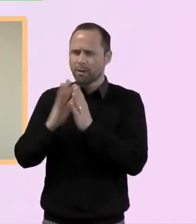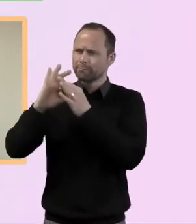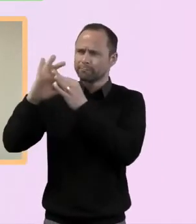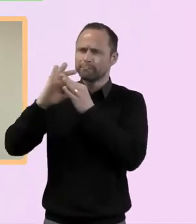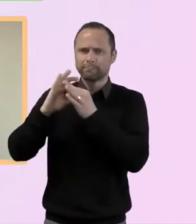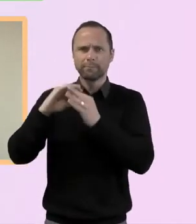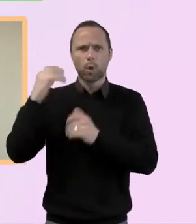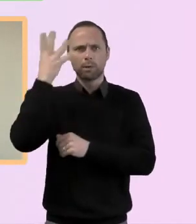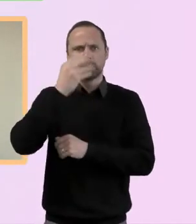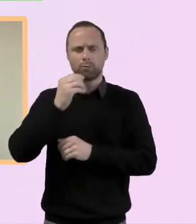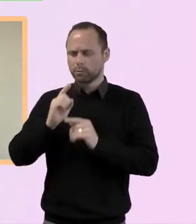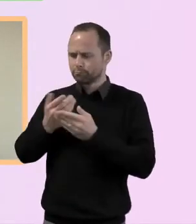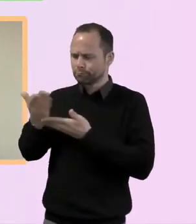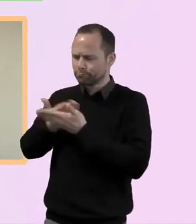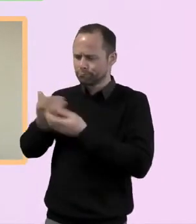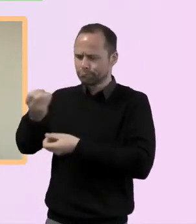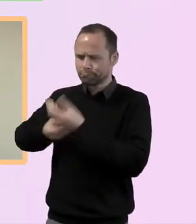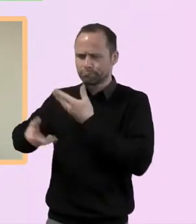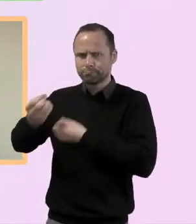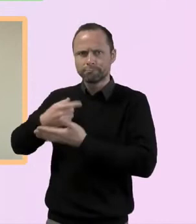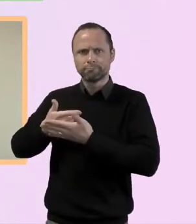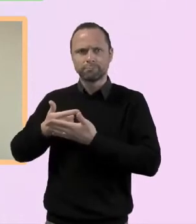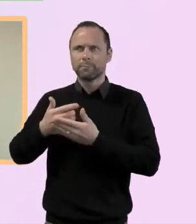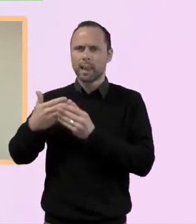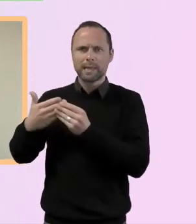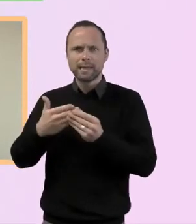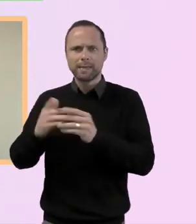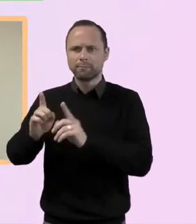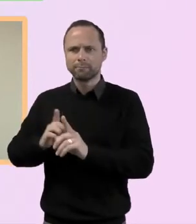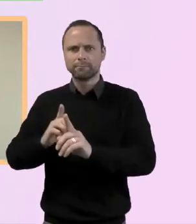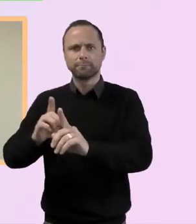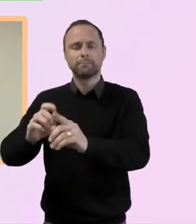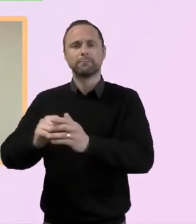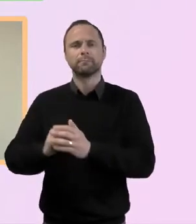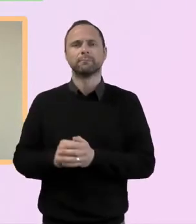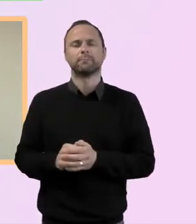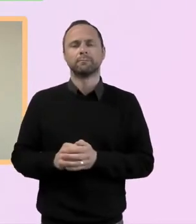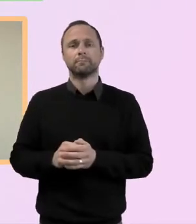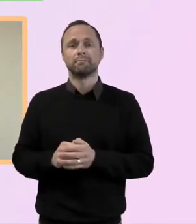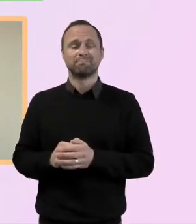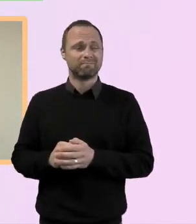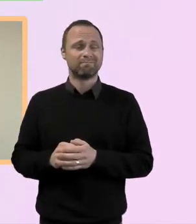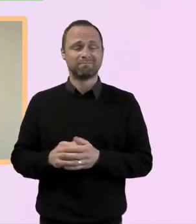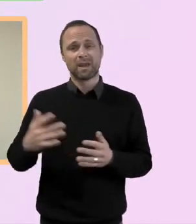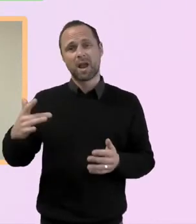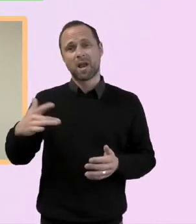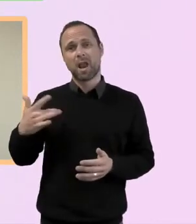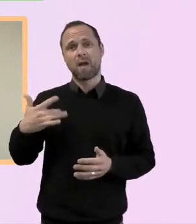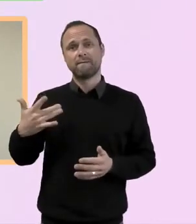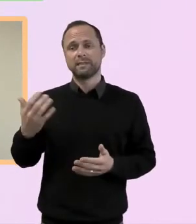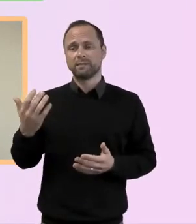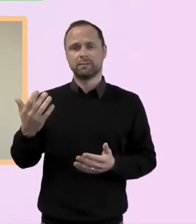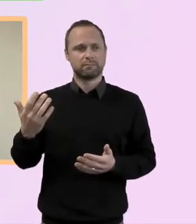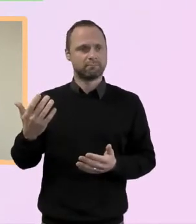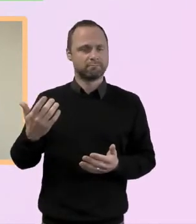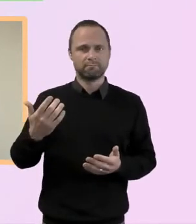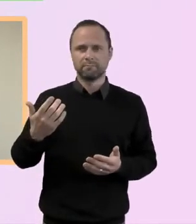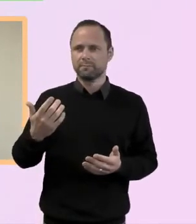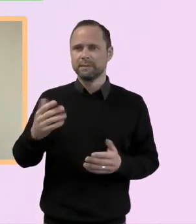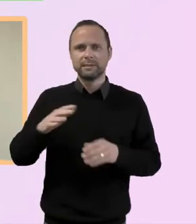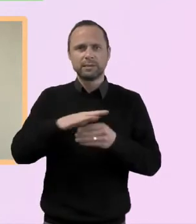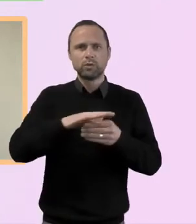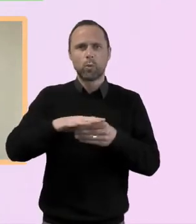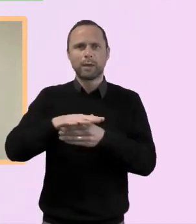it hasn't been mentioned so much, but just wanted to mention, it's been a time when injustices of life have been exposed, uh, more than ever.